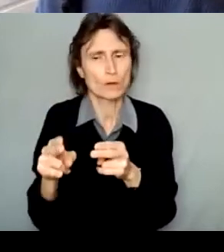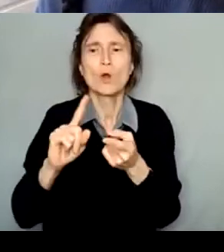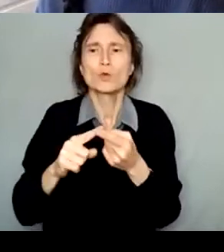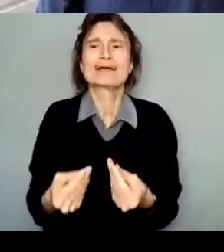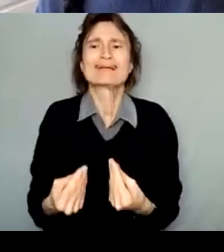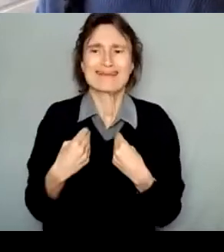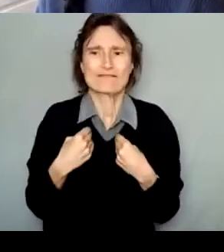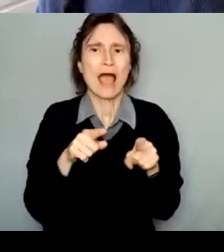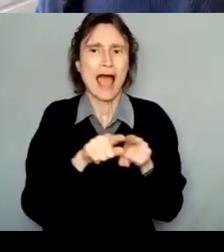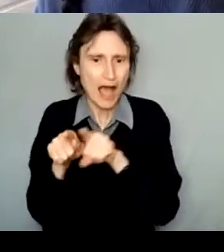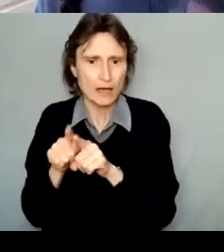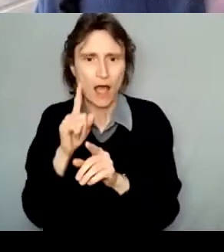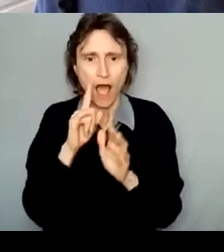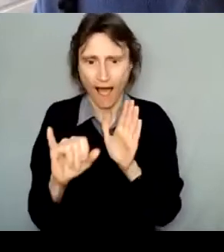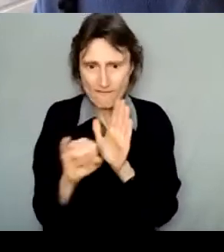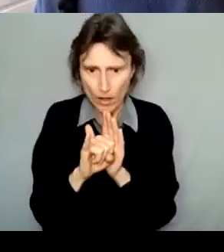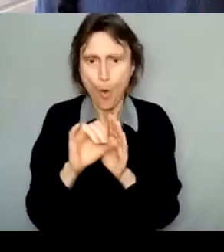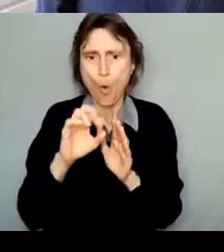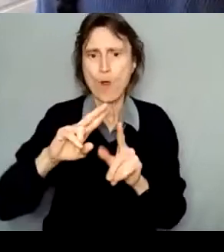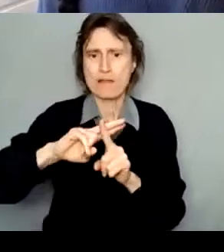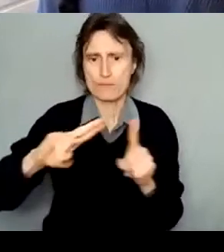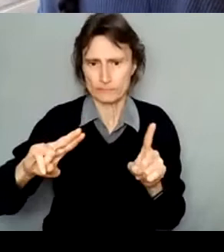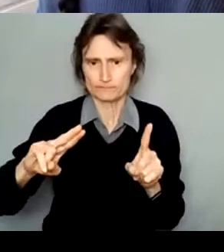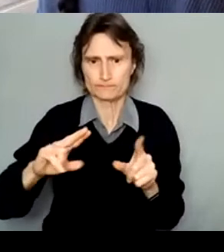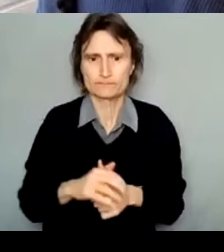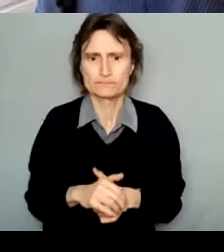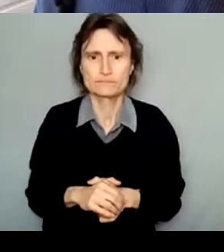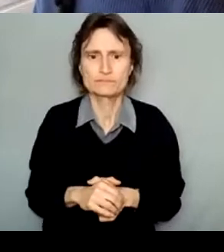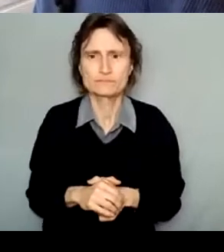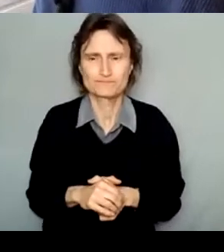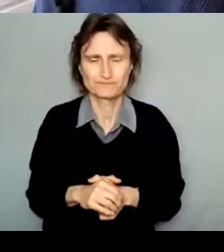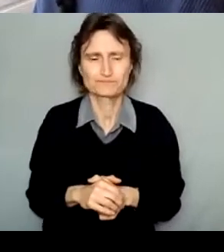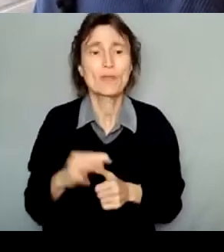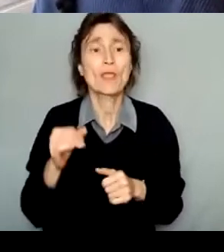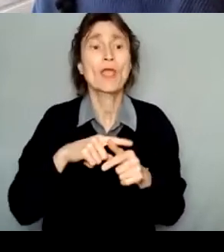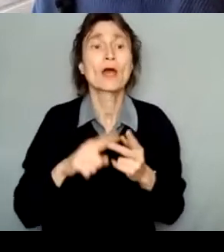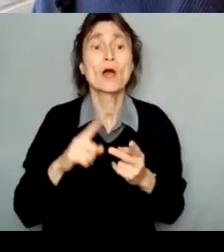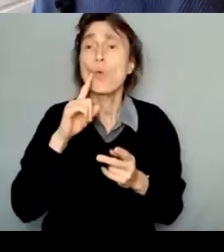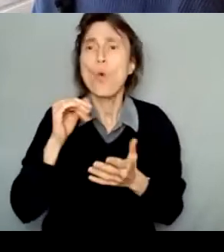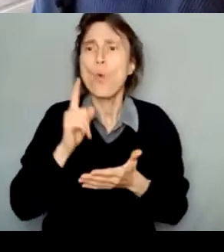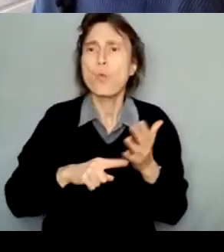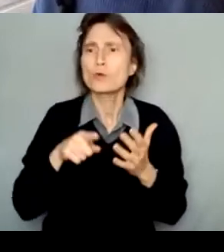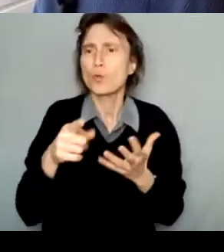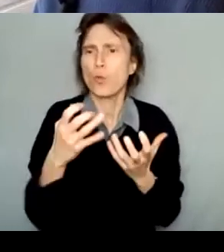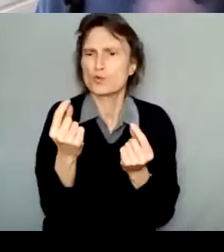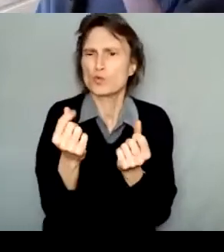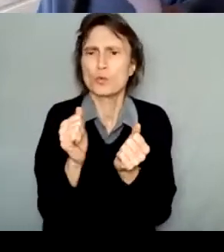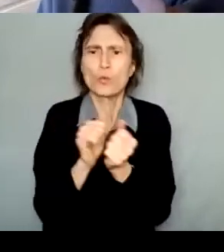for your grant application. You'll basically tell us here what you want to do with the grant in 25 words or less.